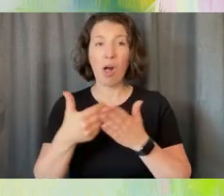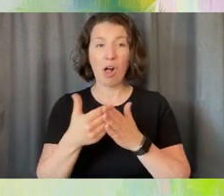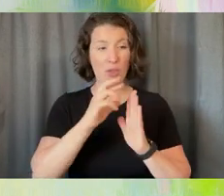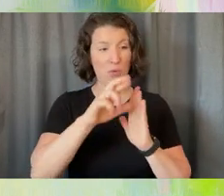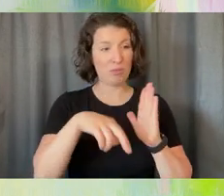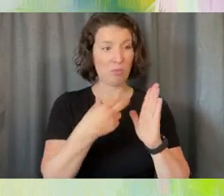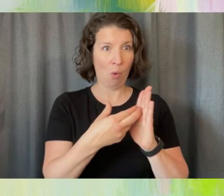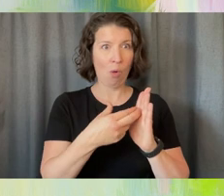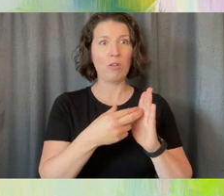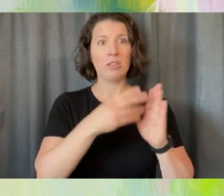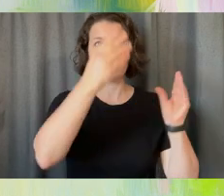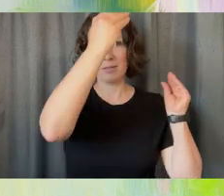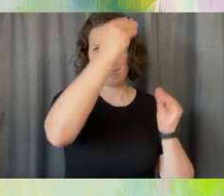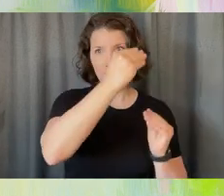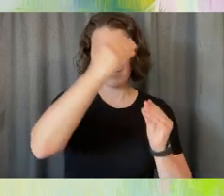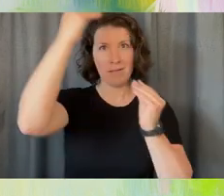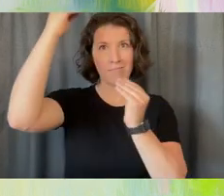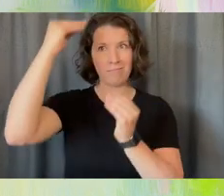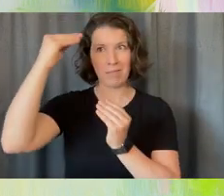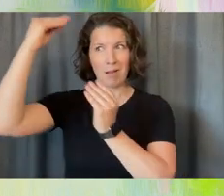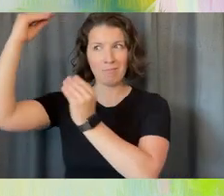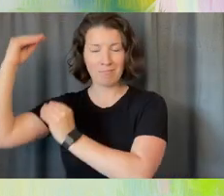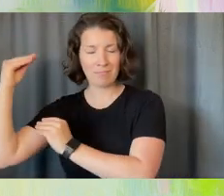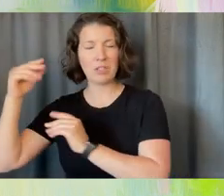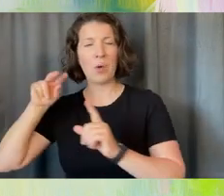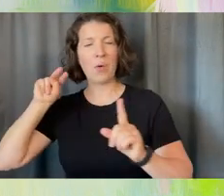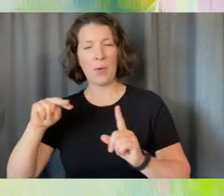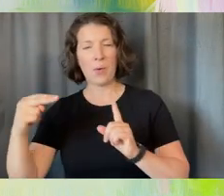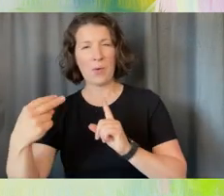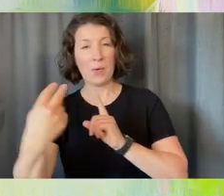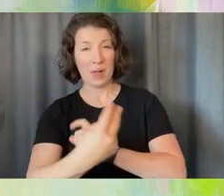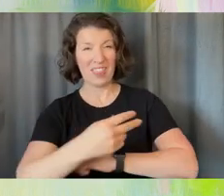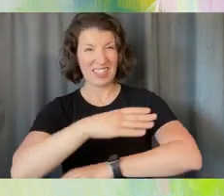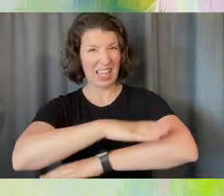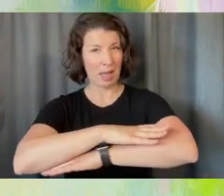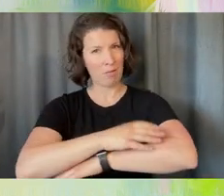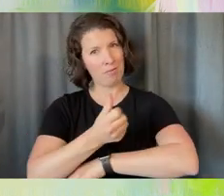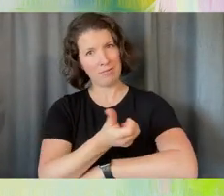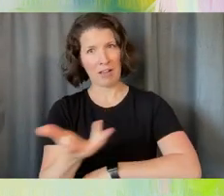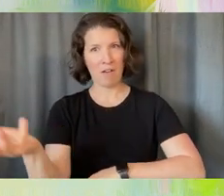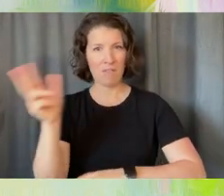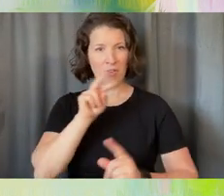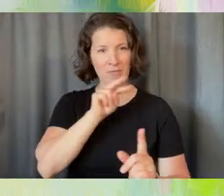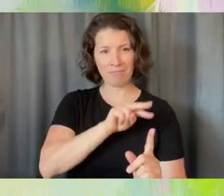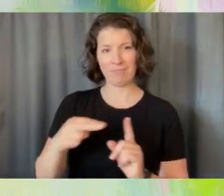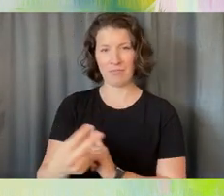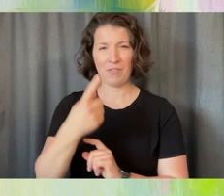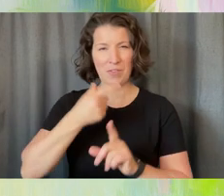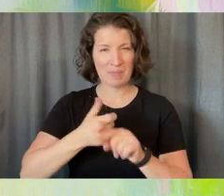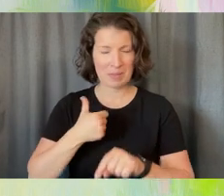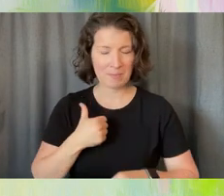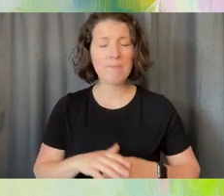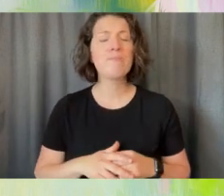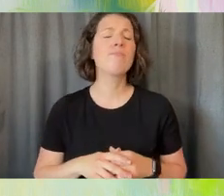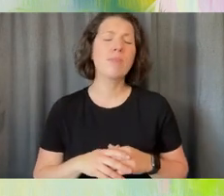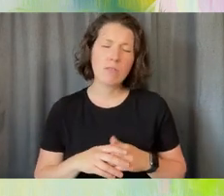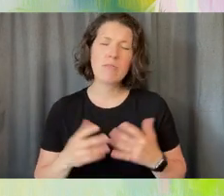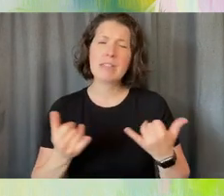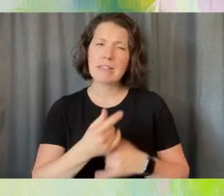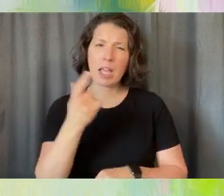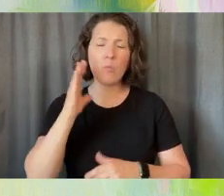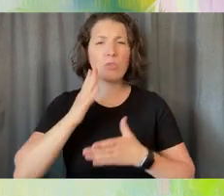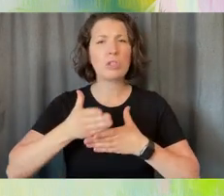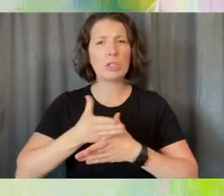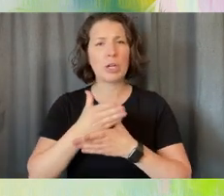from multiple sides of the table. So the project we're going to share today is a project that's supported by the